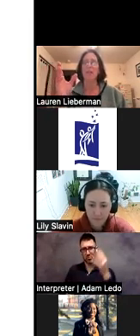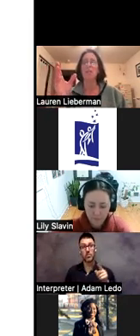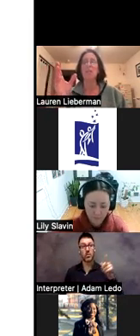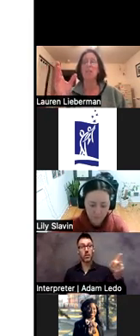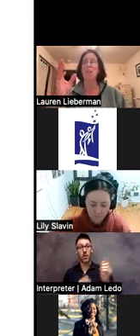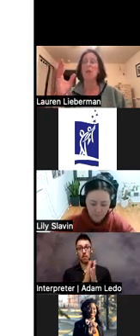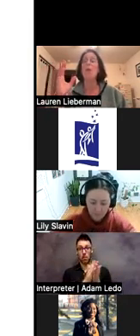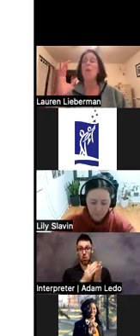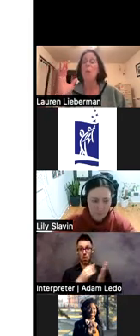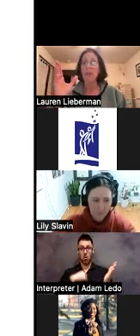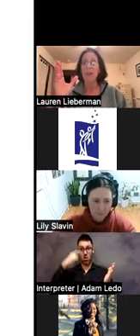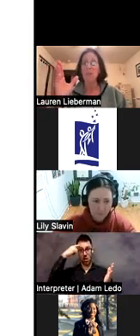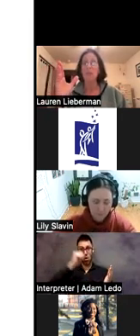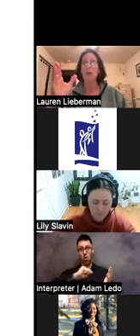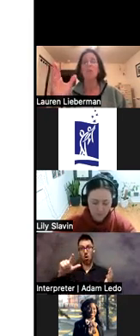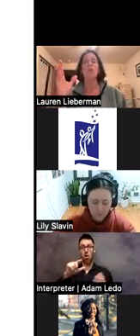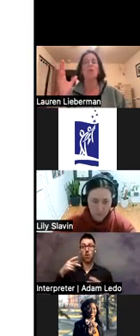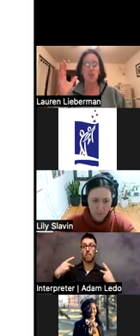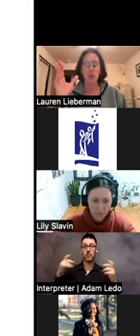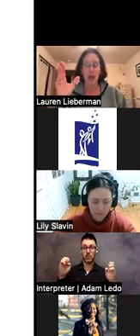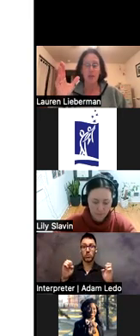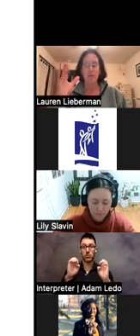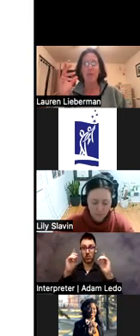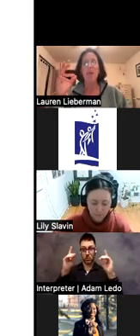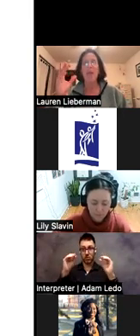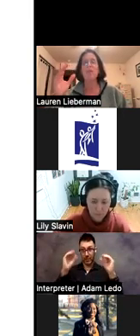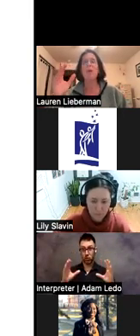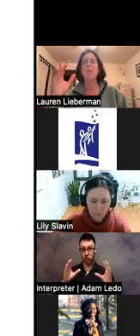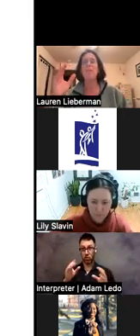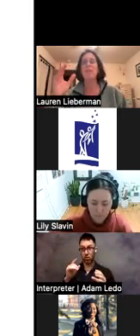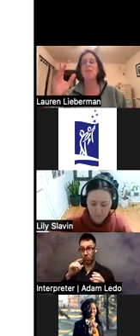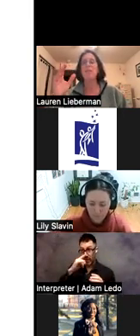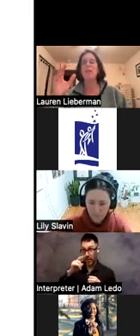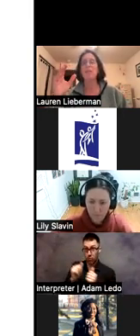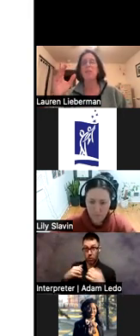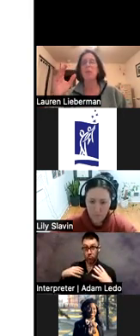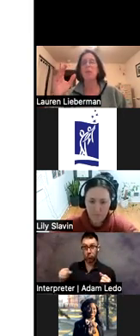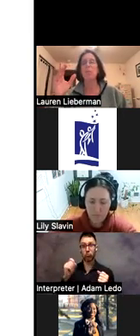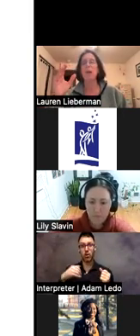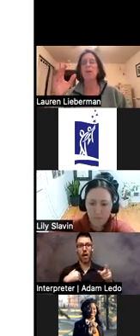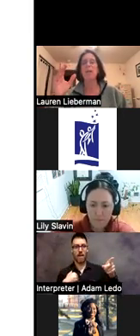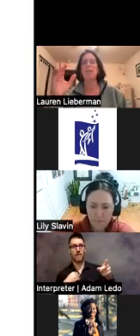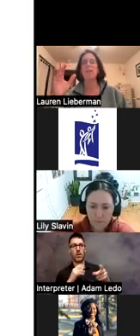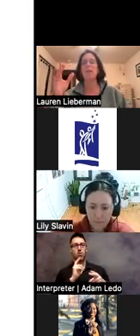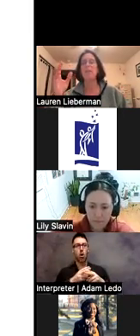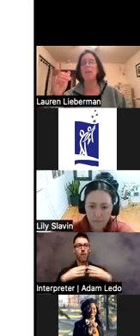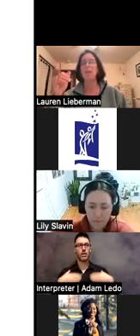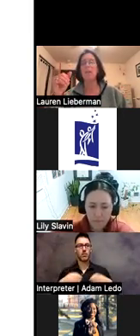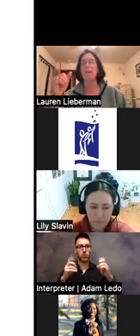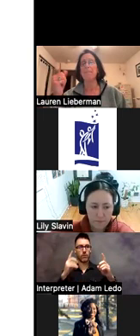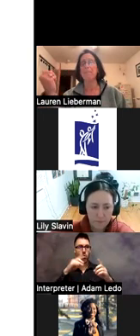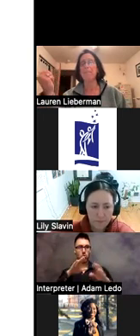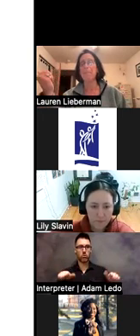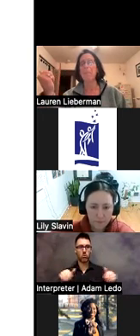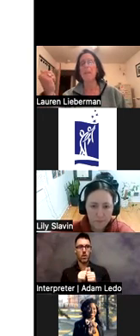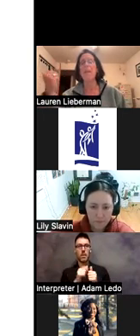physical education teacher with kids with charge should have. It's called Physical Education for Children with Moderate and Severe Disabilities.